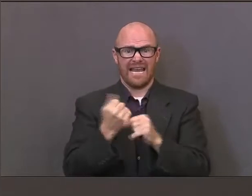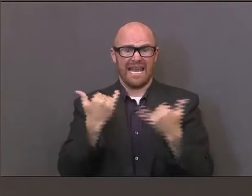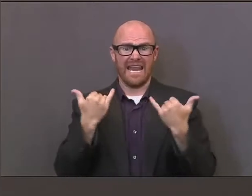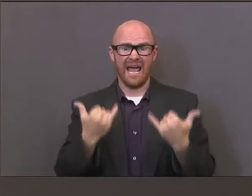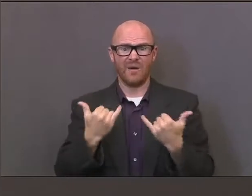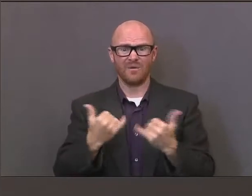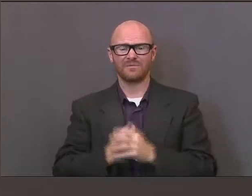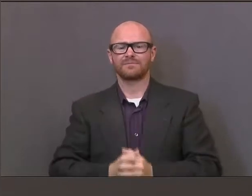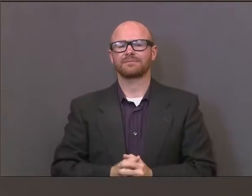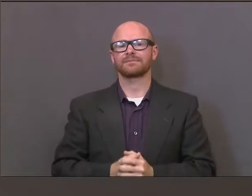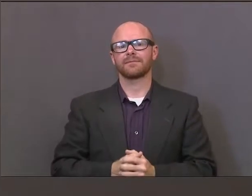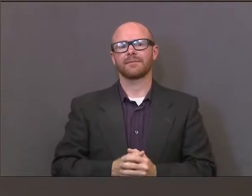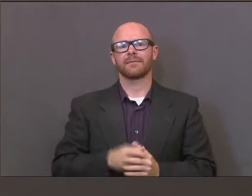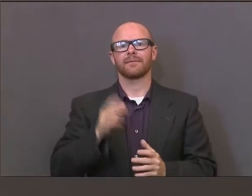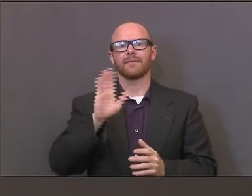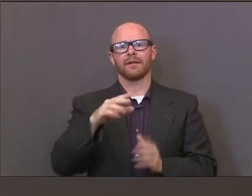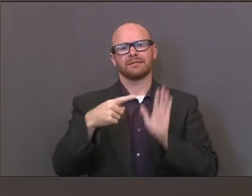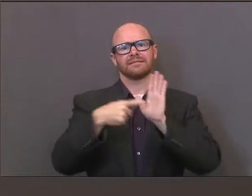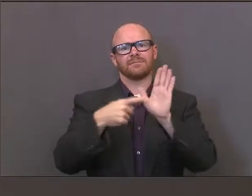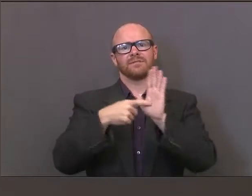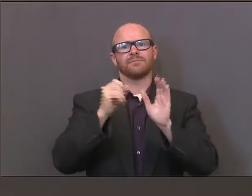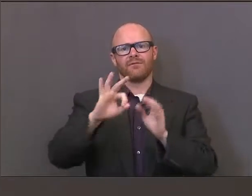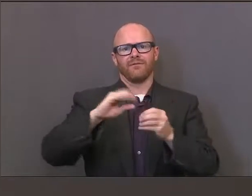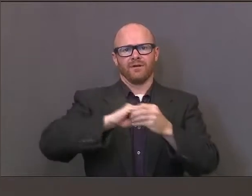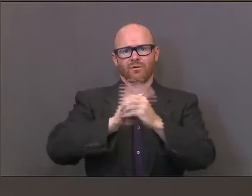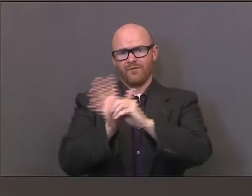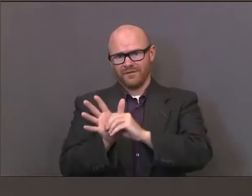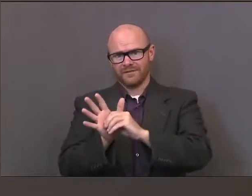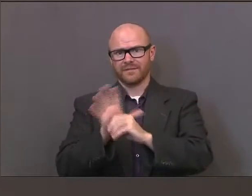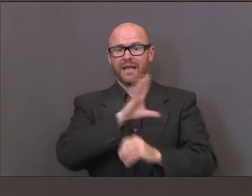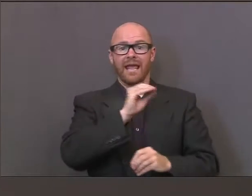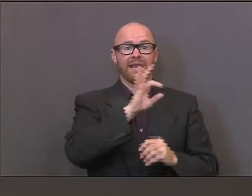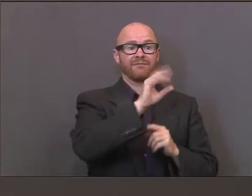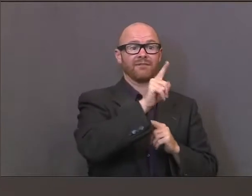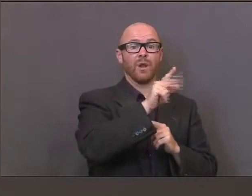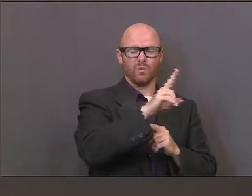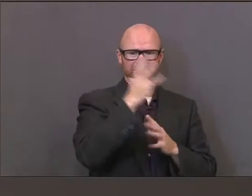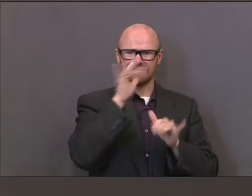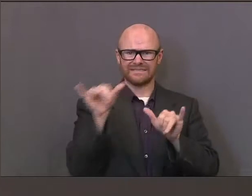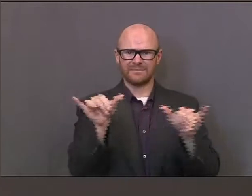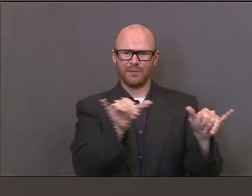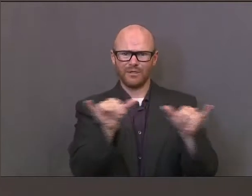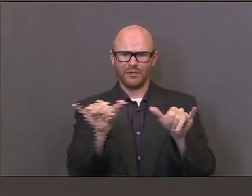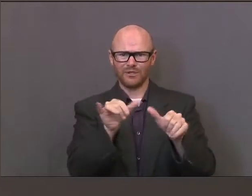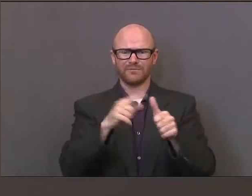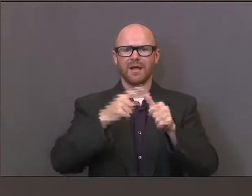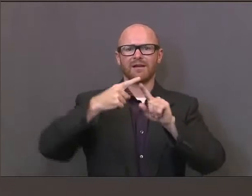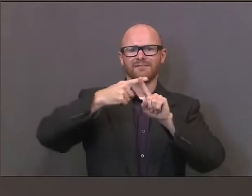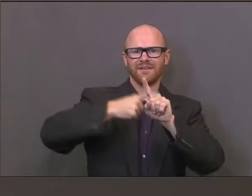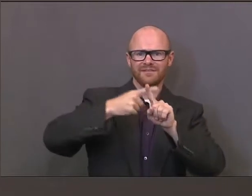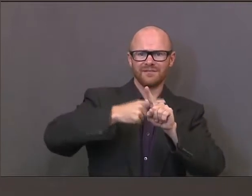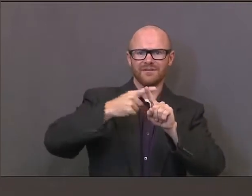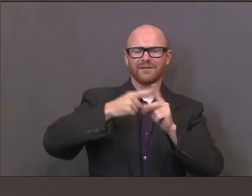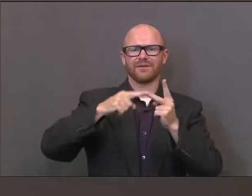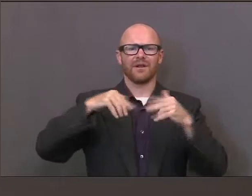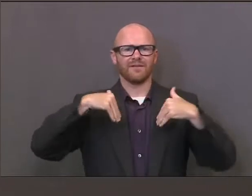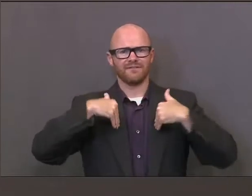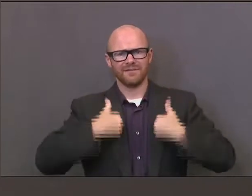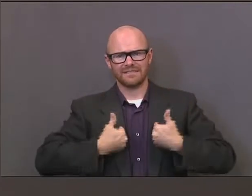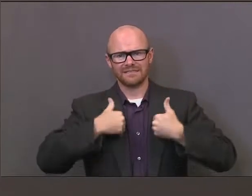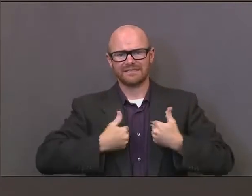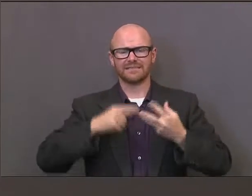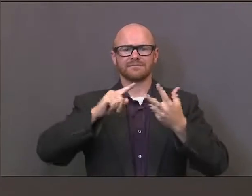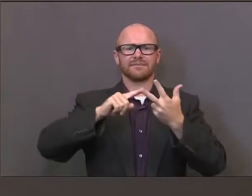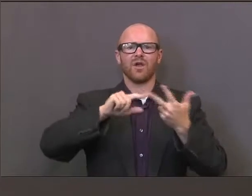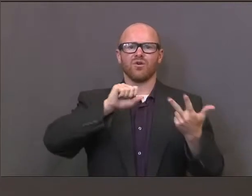Just to remind you guys that the symptoms of COVID-19 and the flu can be quite similar with fever, fatigue, cough, and other such symptoms.